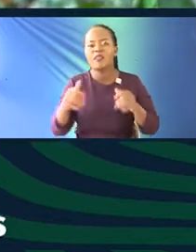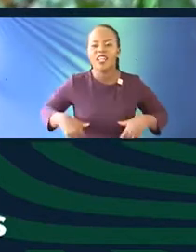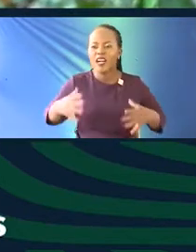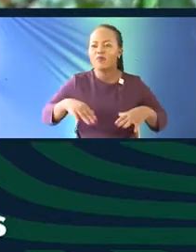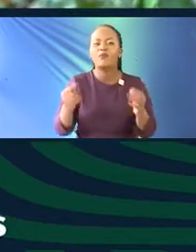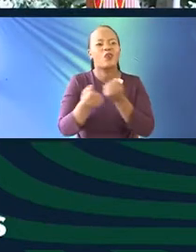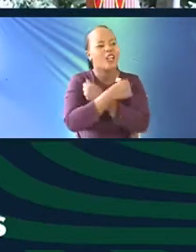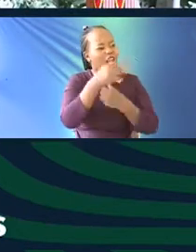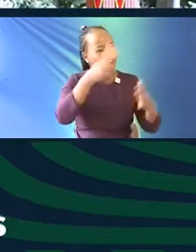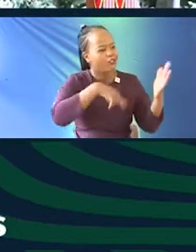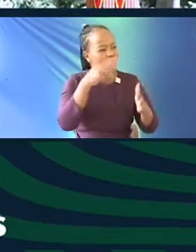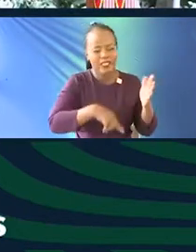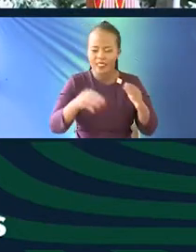read.